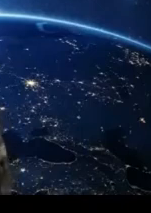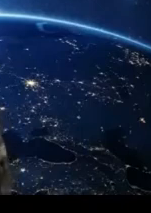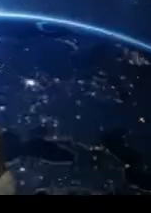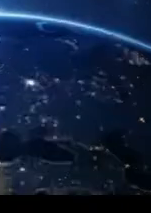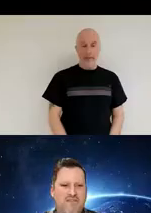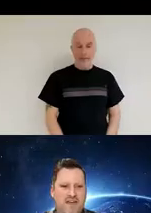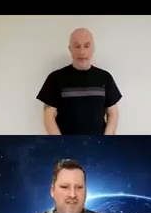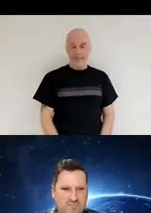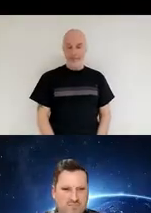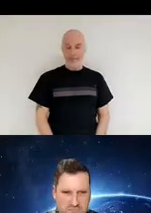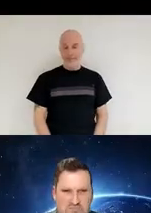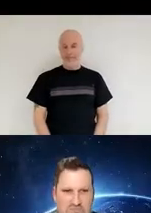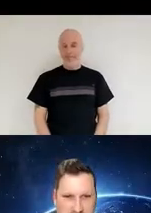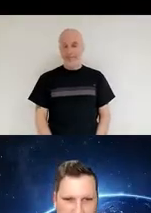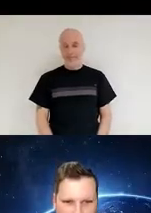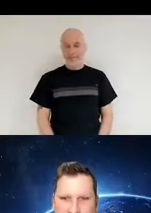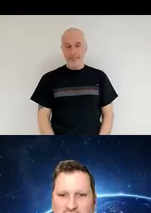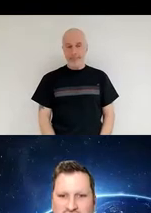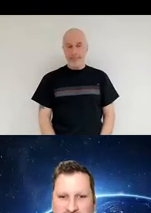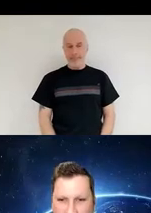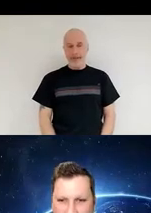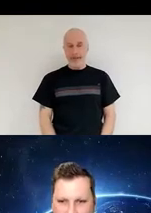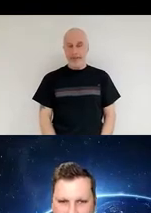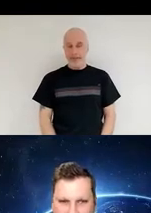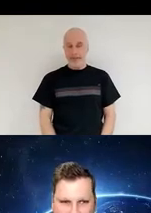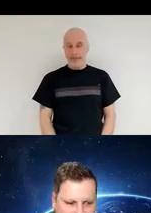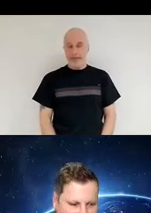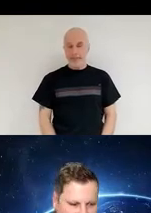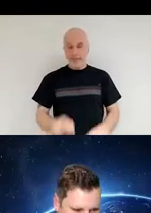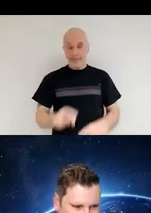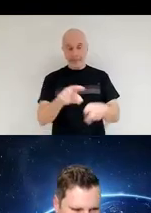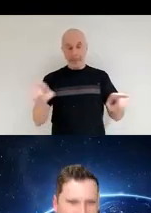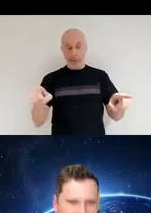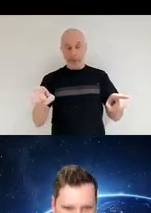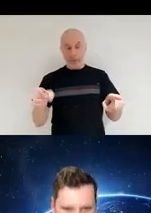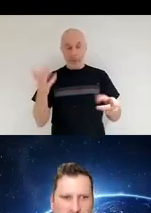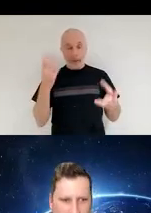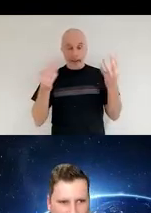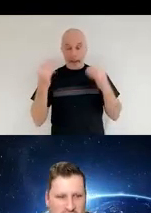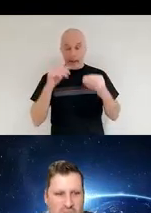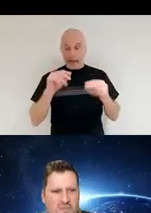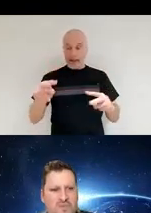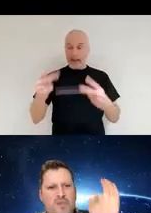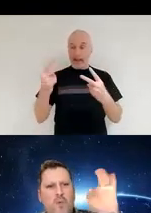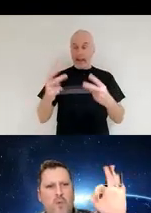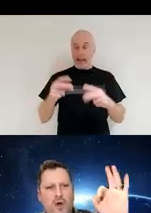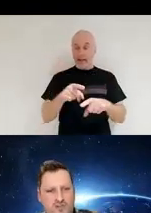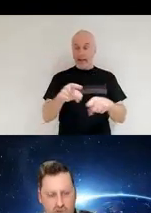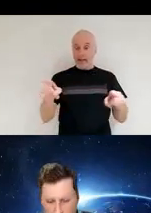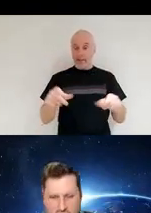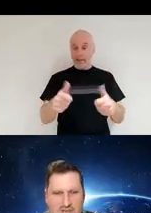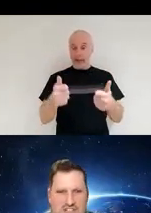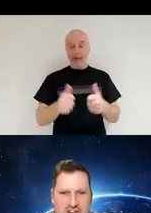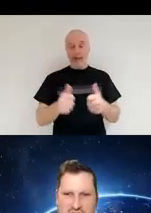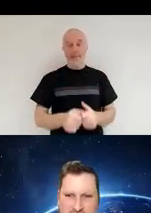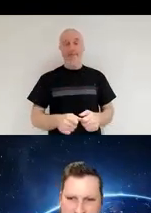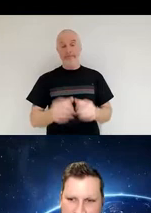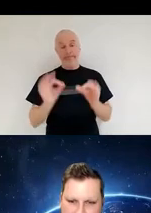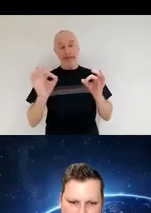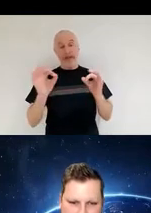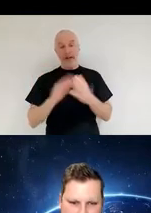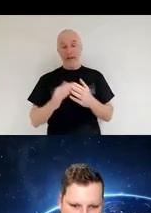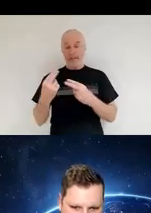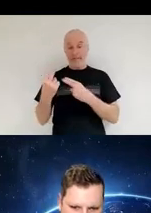There we go. Perfect. Yeah. Can you hear me and can you see the slides okay? Wonderful. Over to you, Nina.